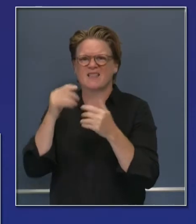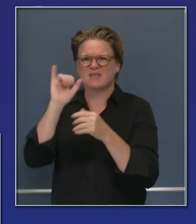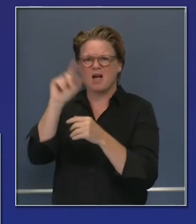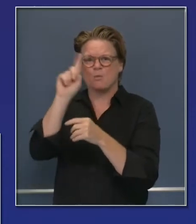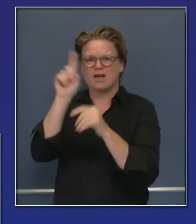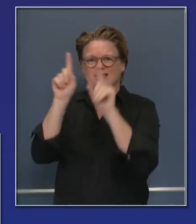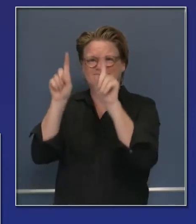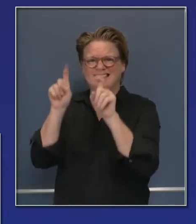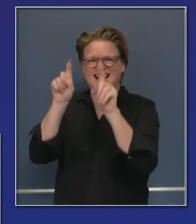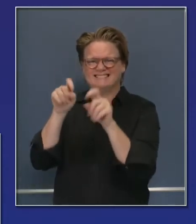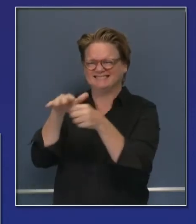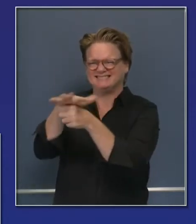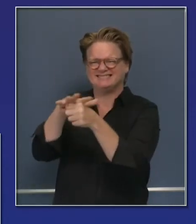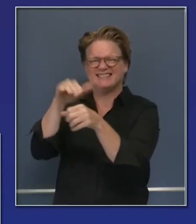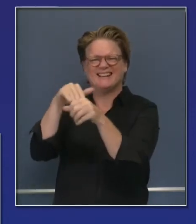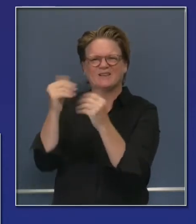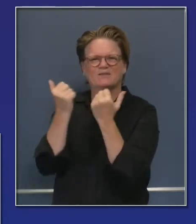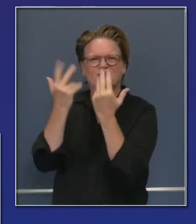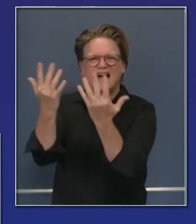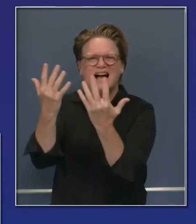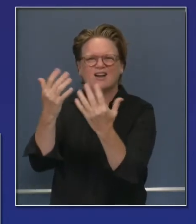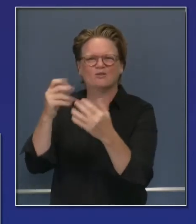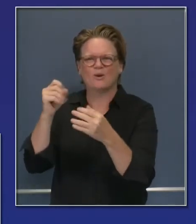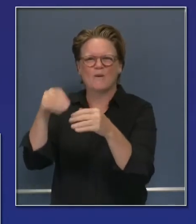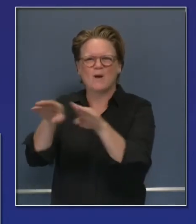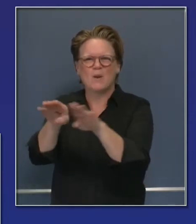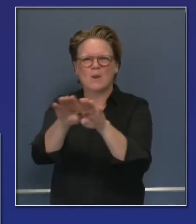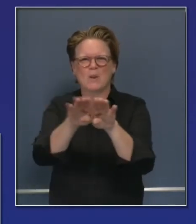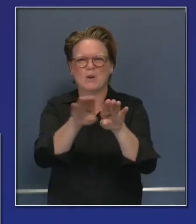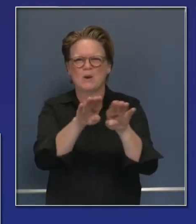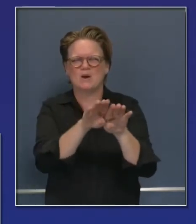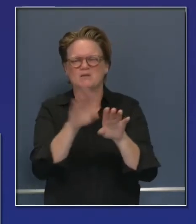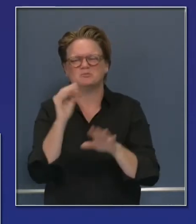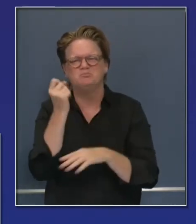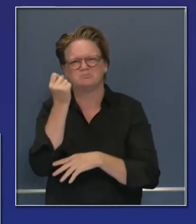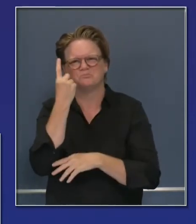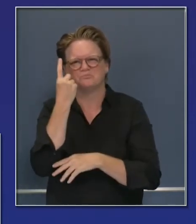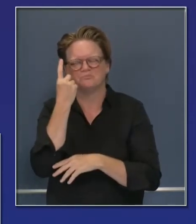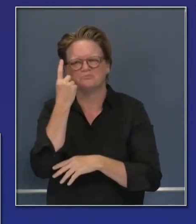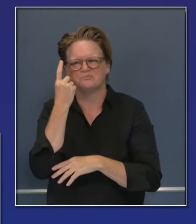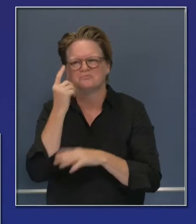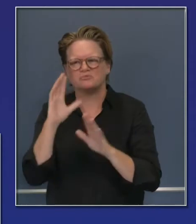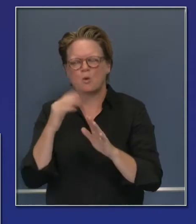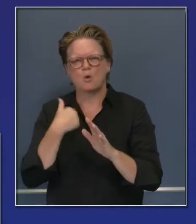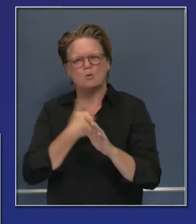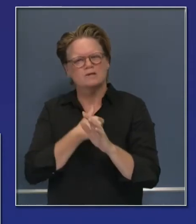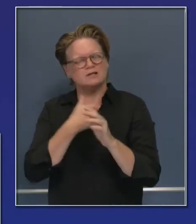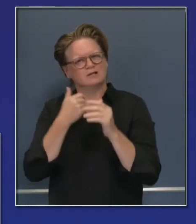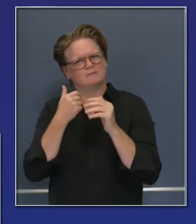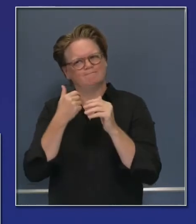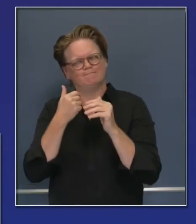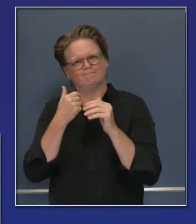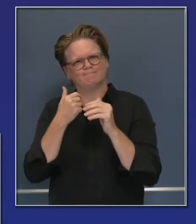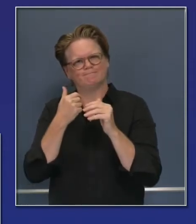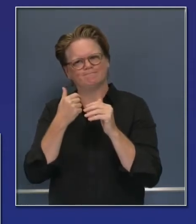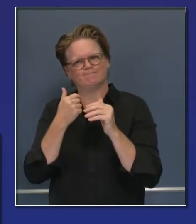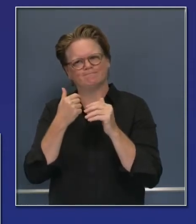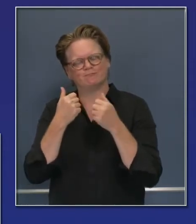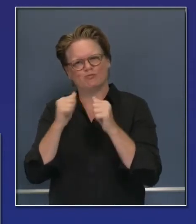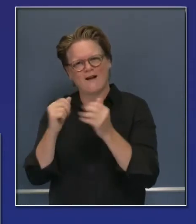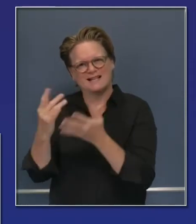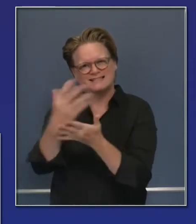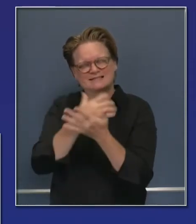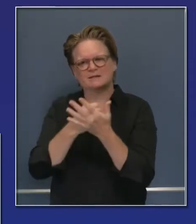at least over the weekend, were down. We're updating those numbers, those Verily and OptumServe sites, because of the heat wave and